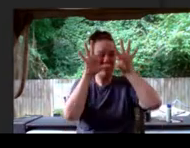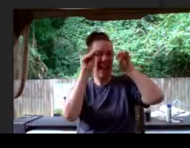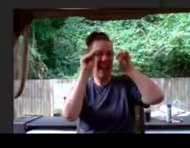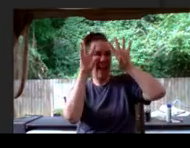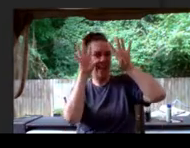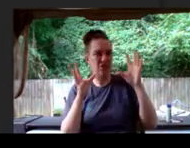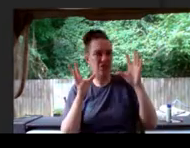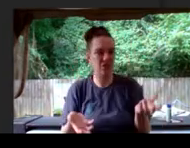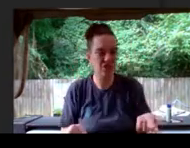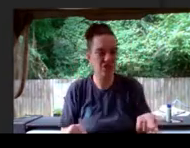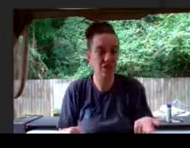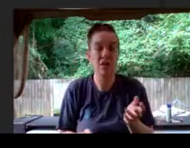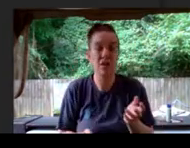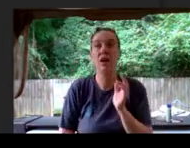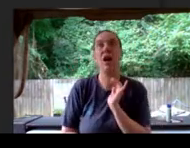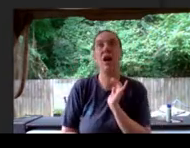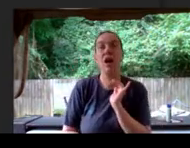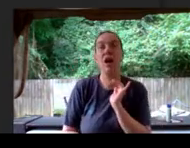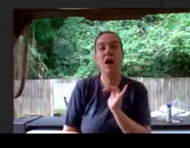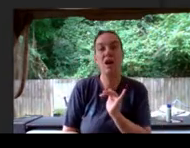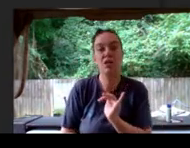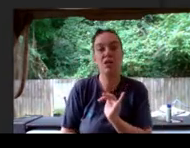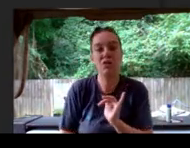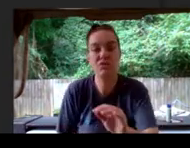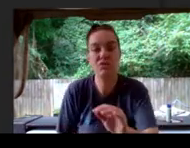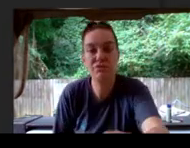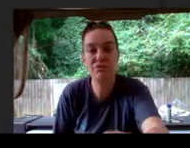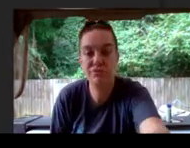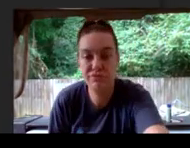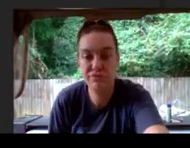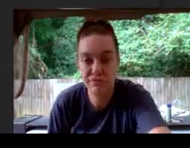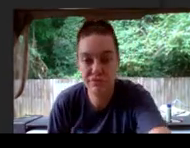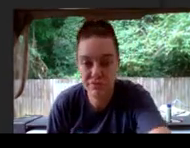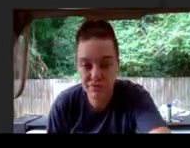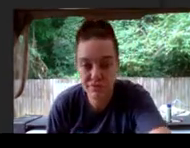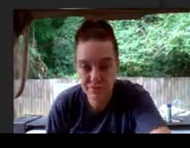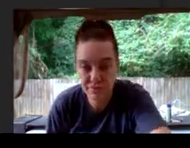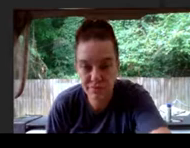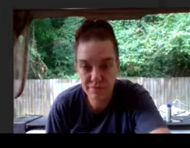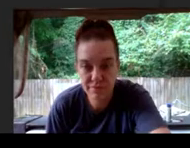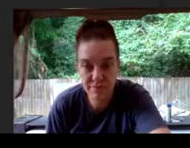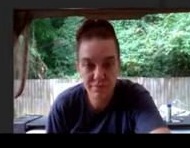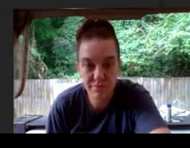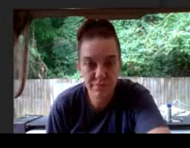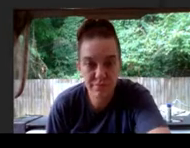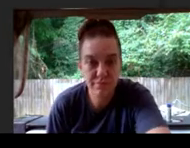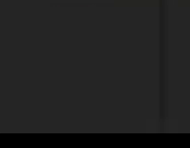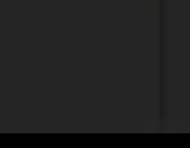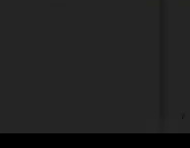Oh. Stuart pounded his forehead. I didn't even try that.